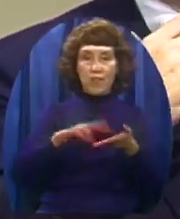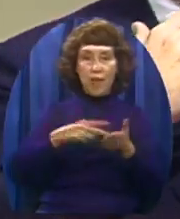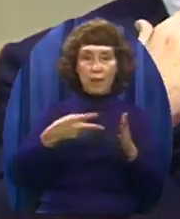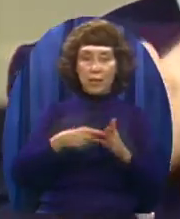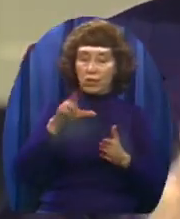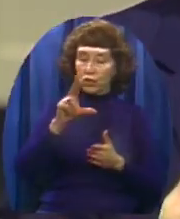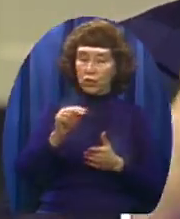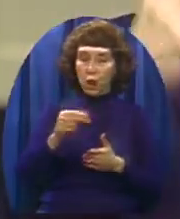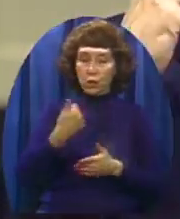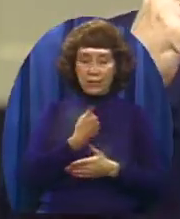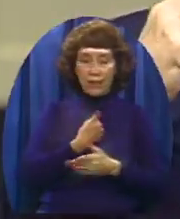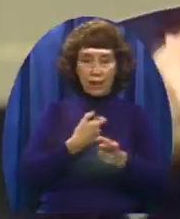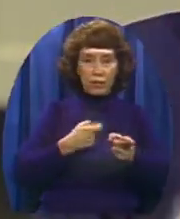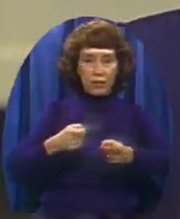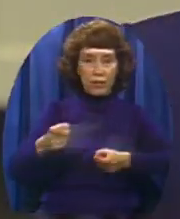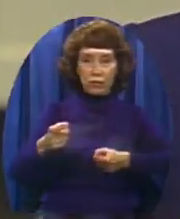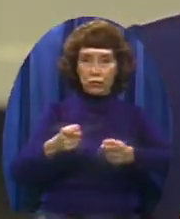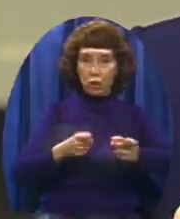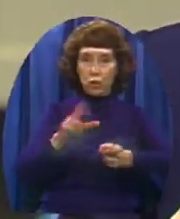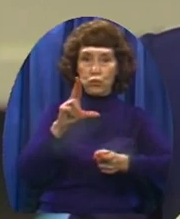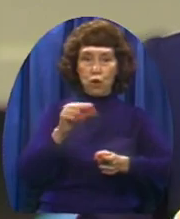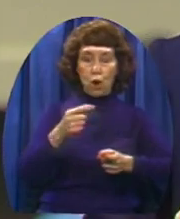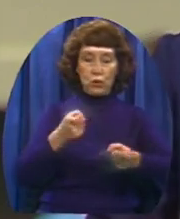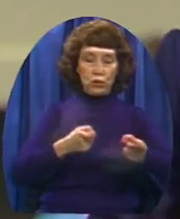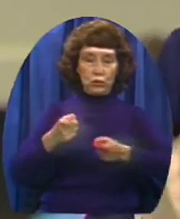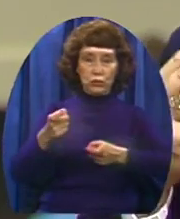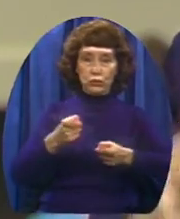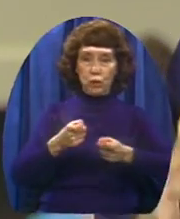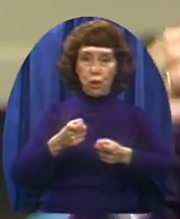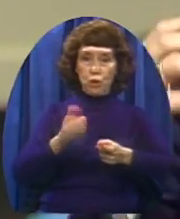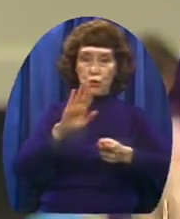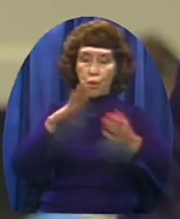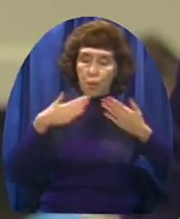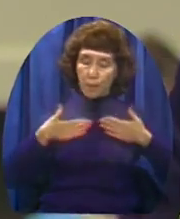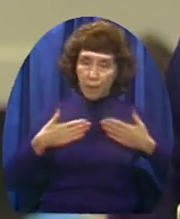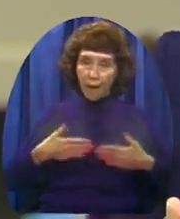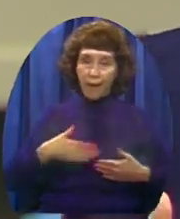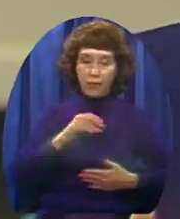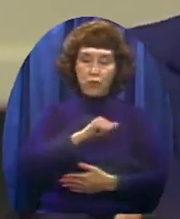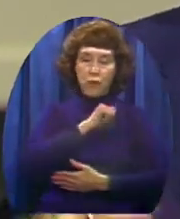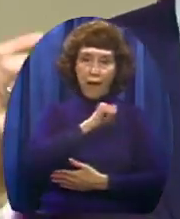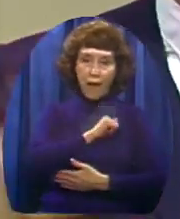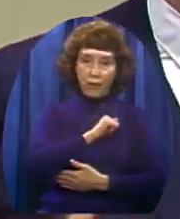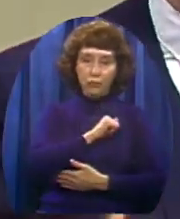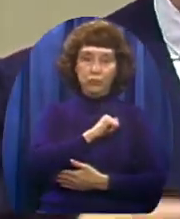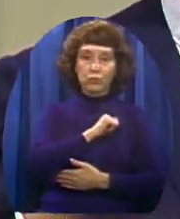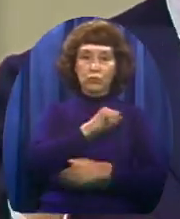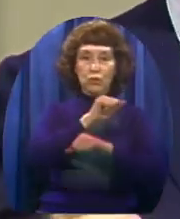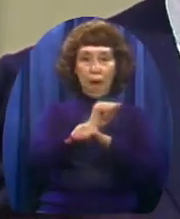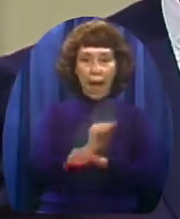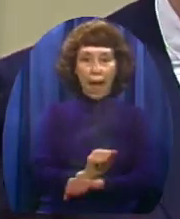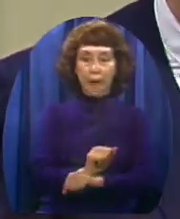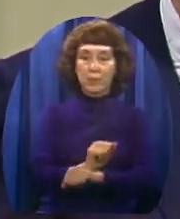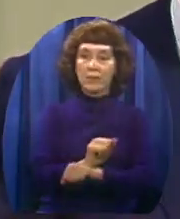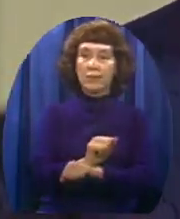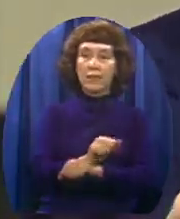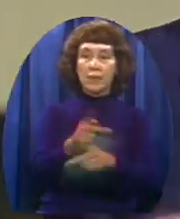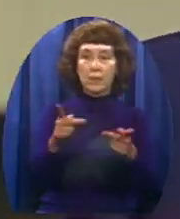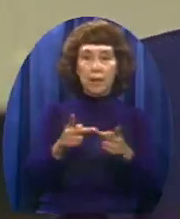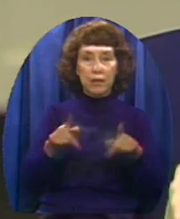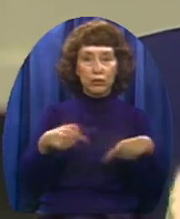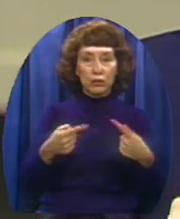No control over the flesh No control over your habits No control over your attitudes and actions The places you go The things you do